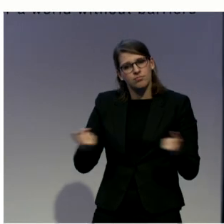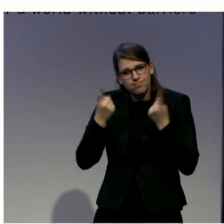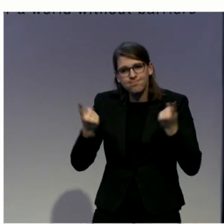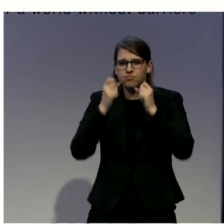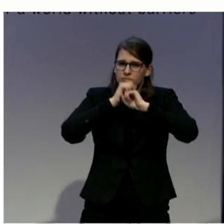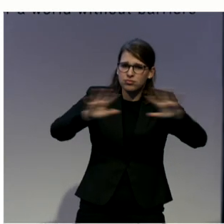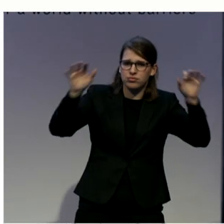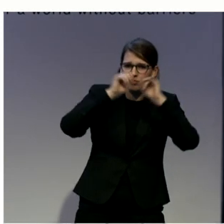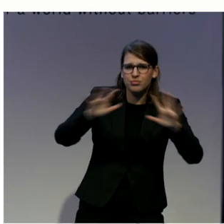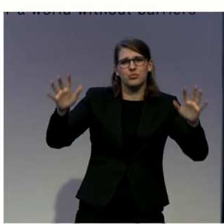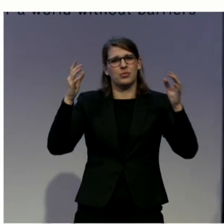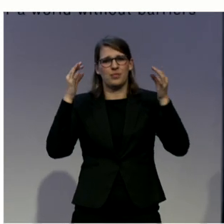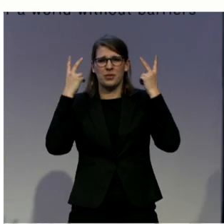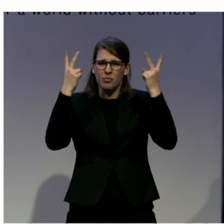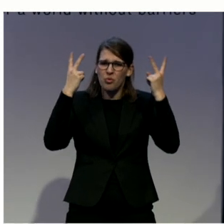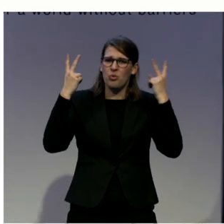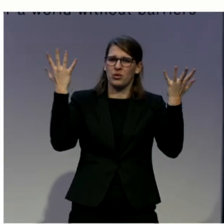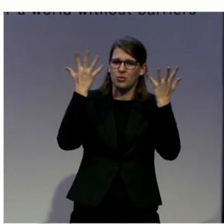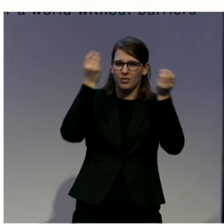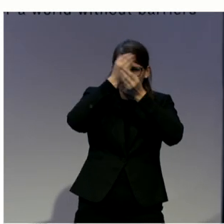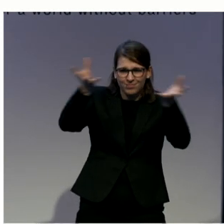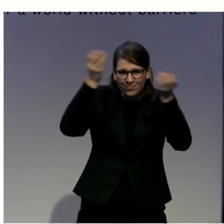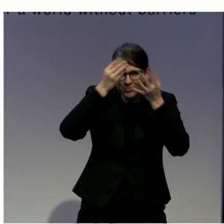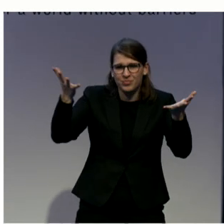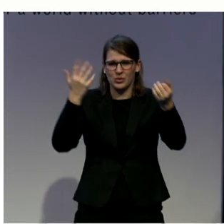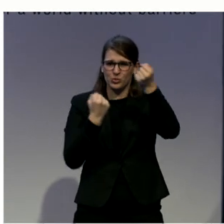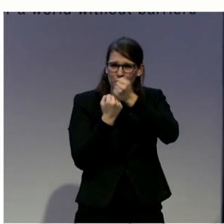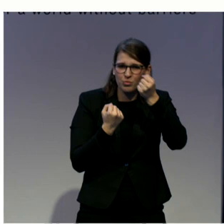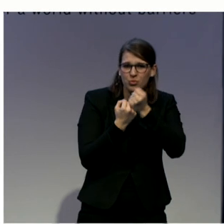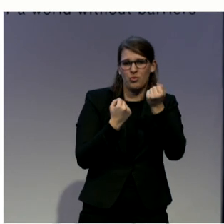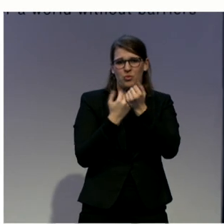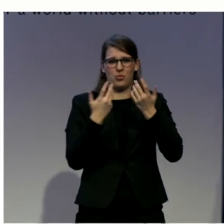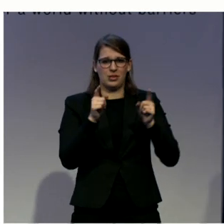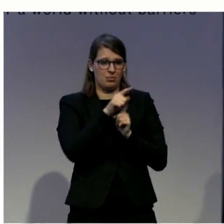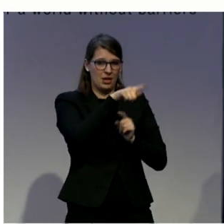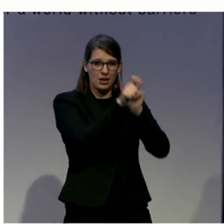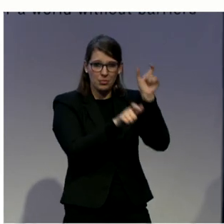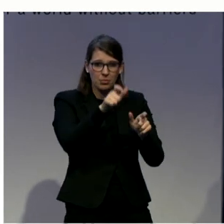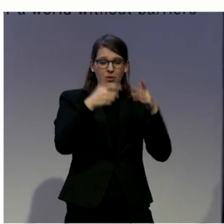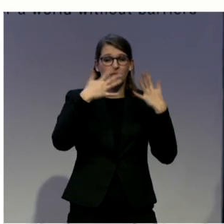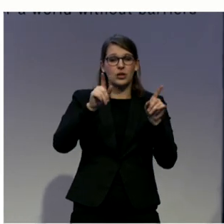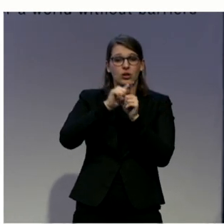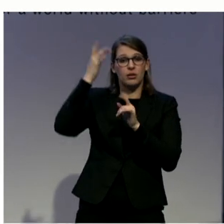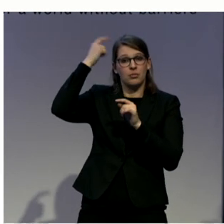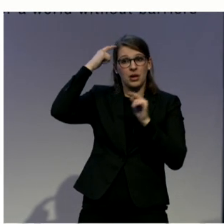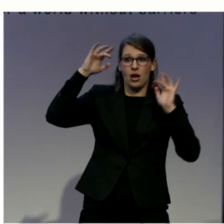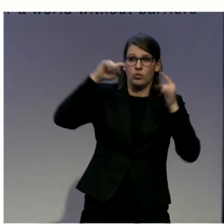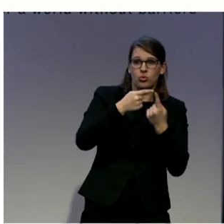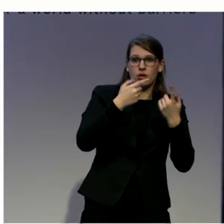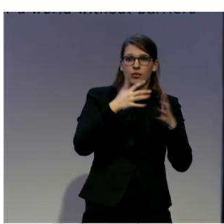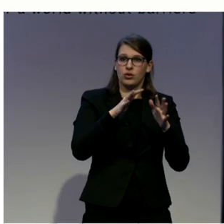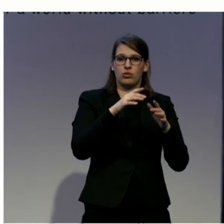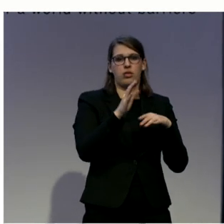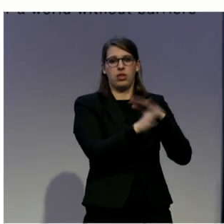survivors away from the criminal justice system. I've run out of time, but I'd be happy to answer your questions. And if anyone's interested